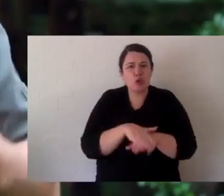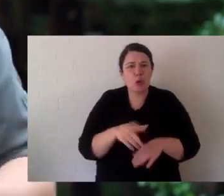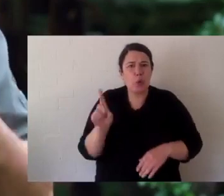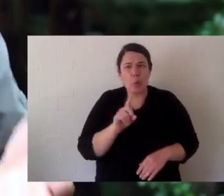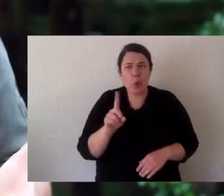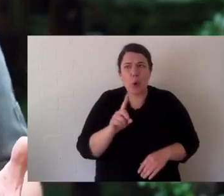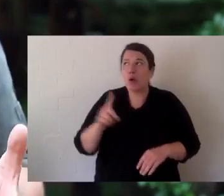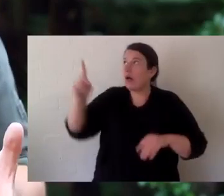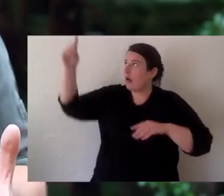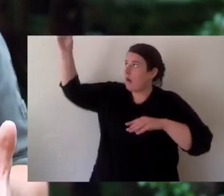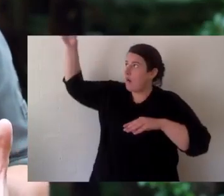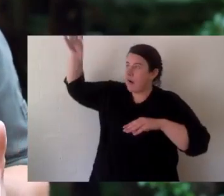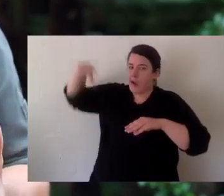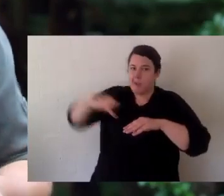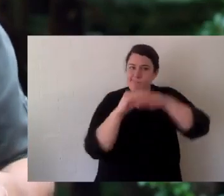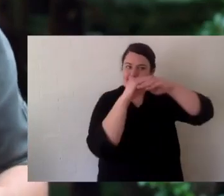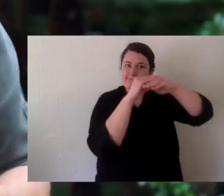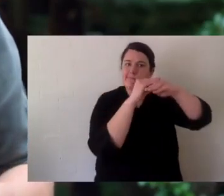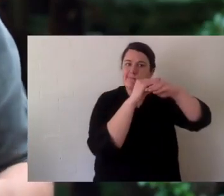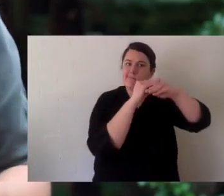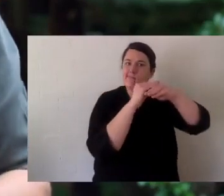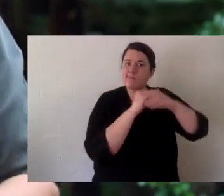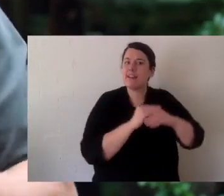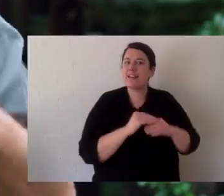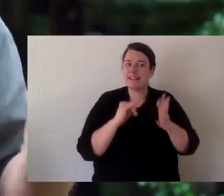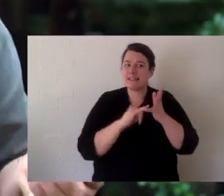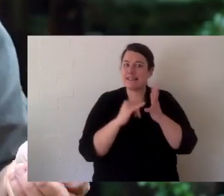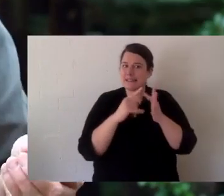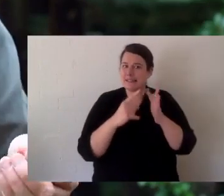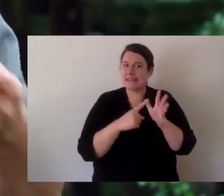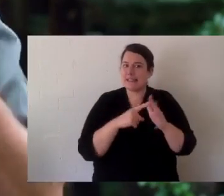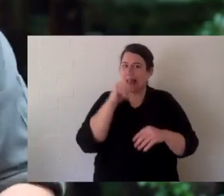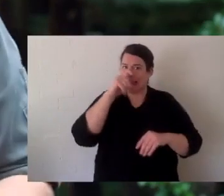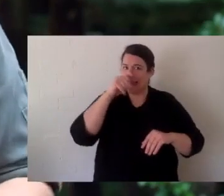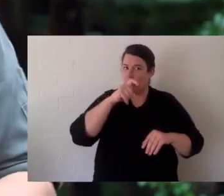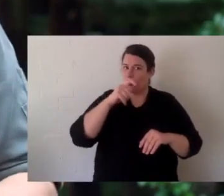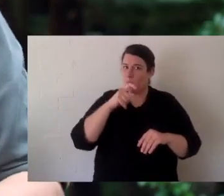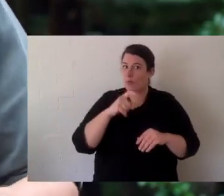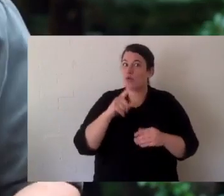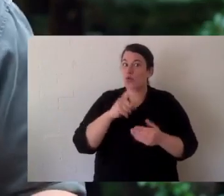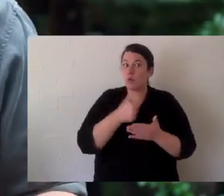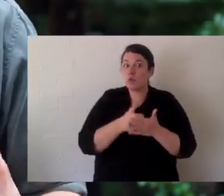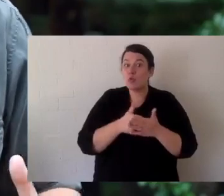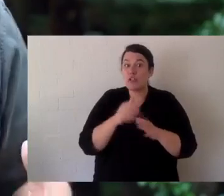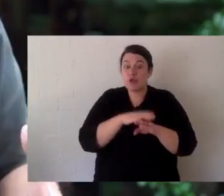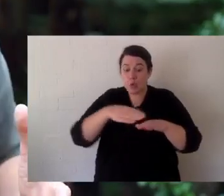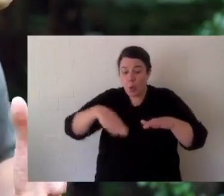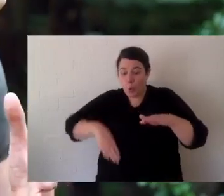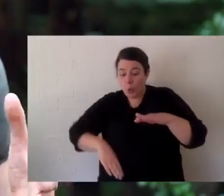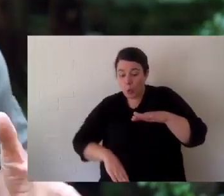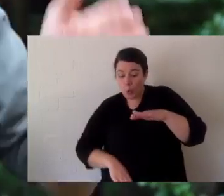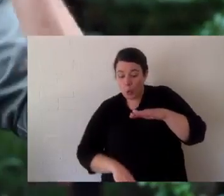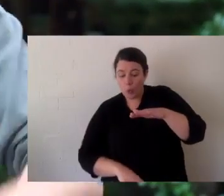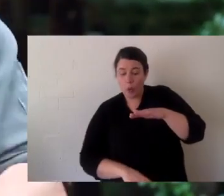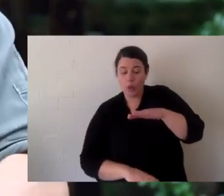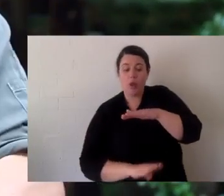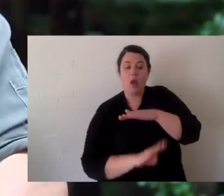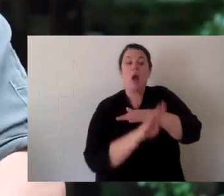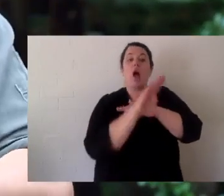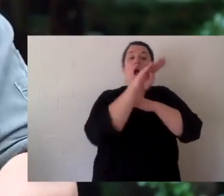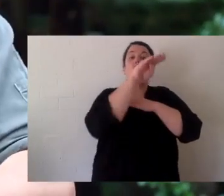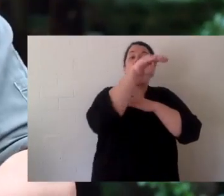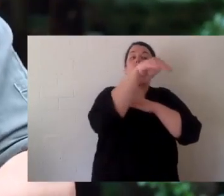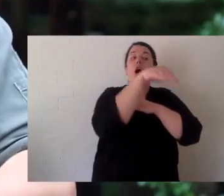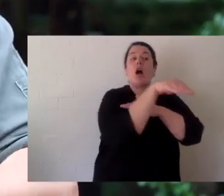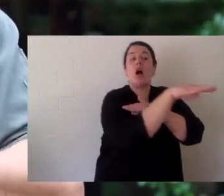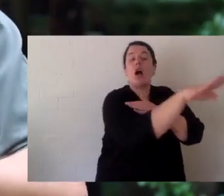could predate a turtle in the water? I know one thing and that's a sea eagle, a fishing eagle. It can come down and swoop a turtle so they tend